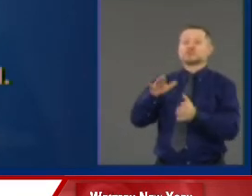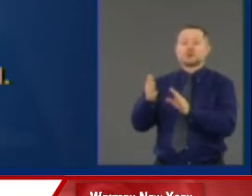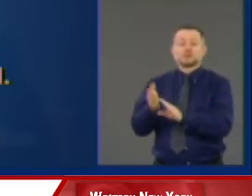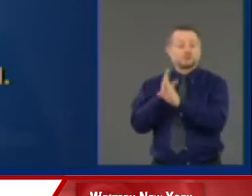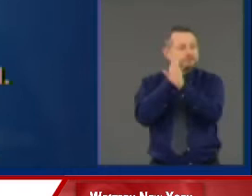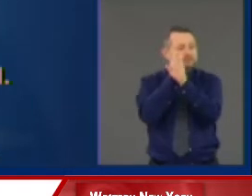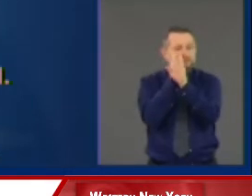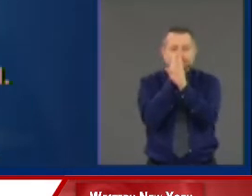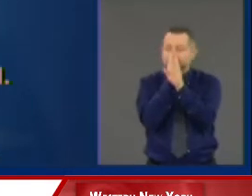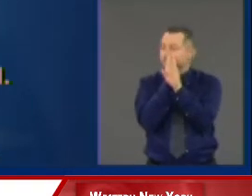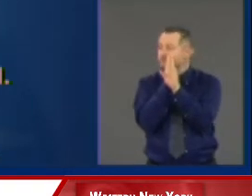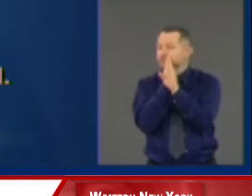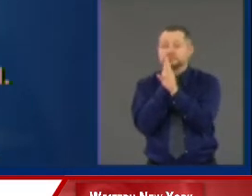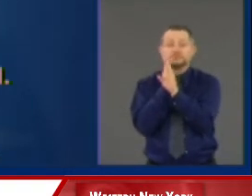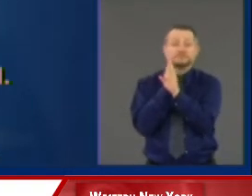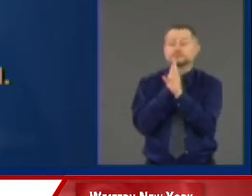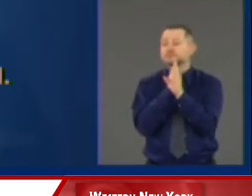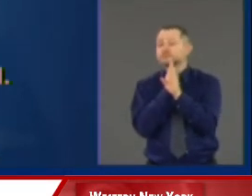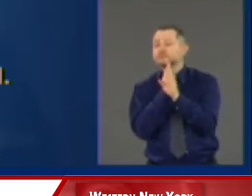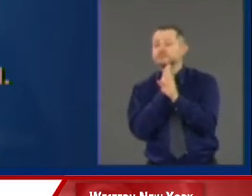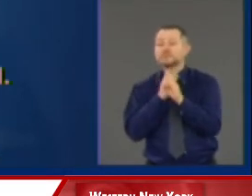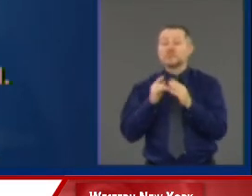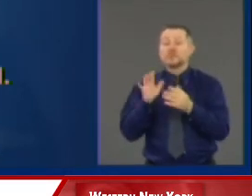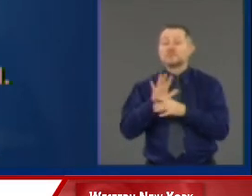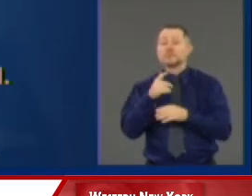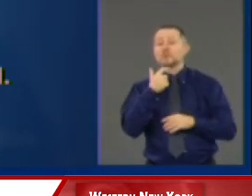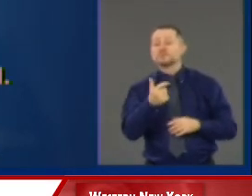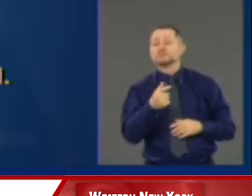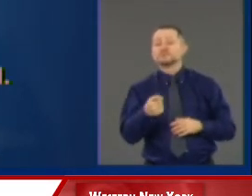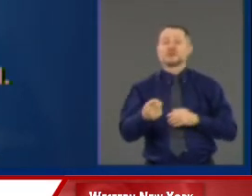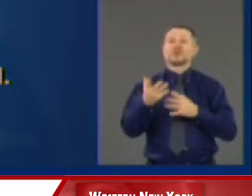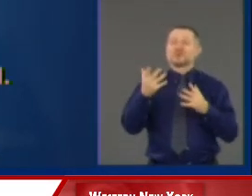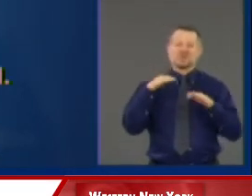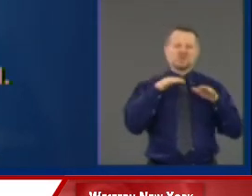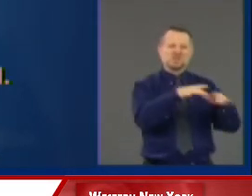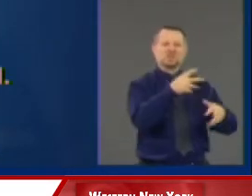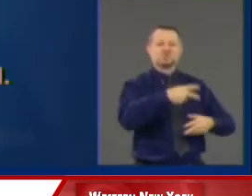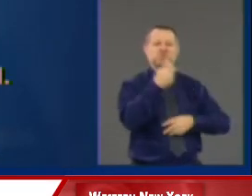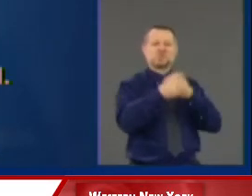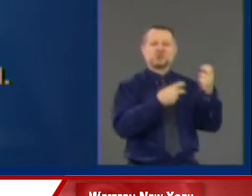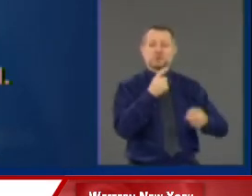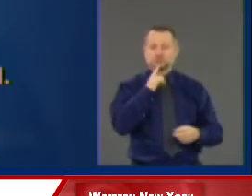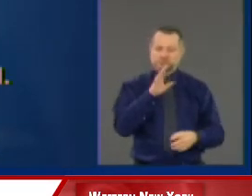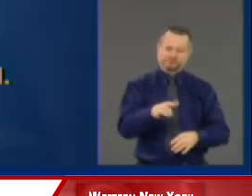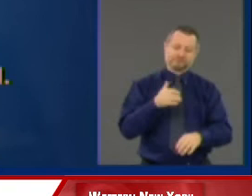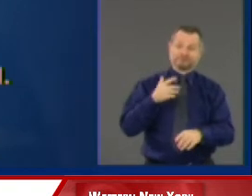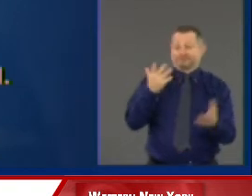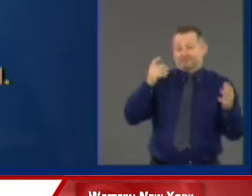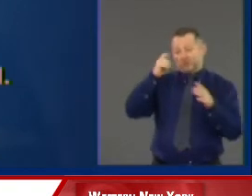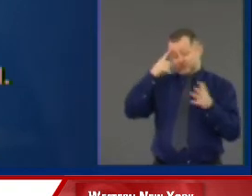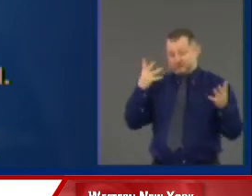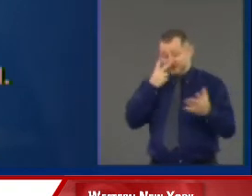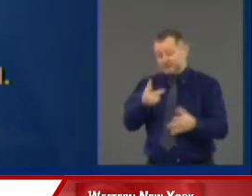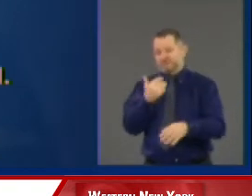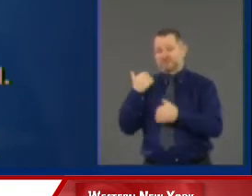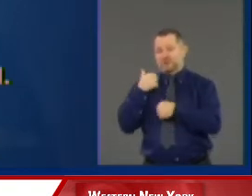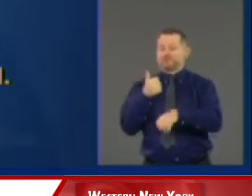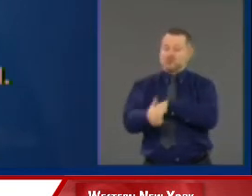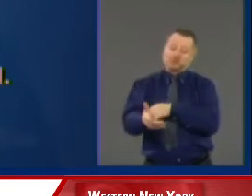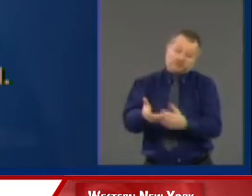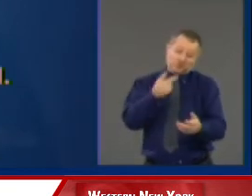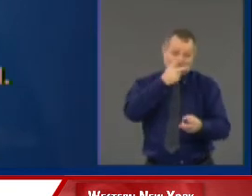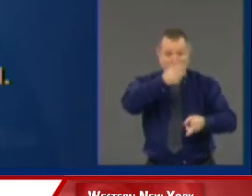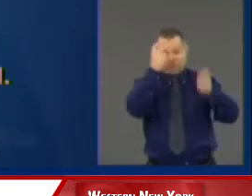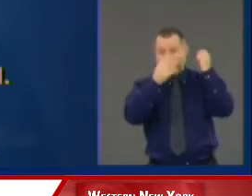They want people seeing the video of the looting. And when people see the video of the looting, they say, oh, yeah,